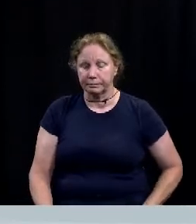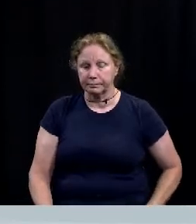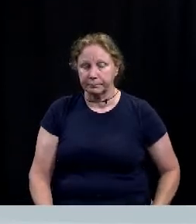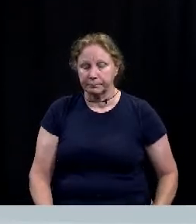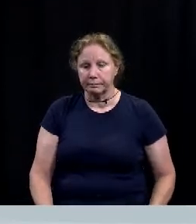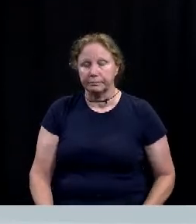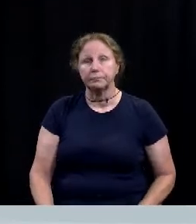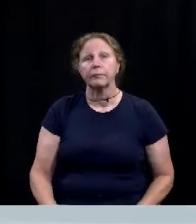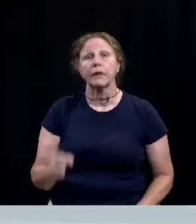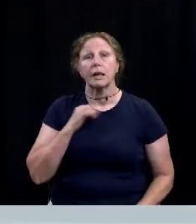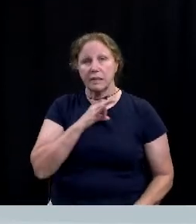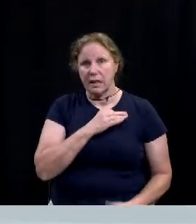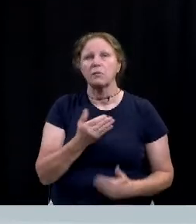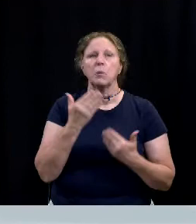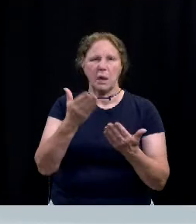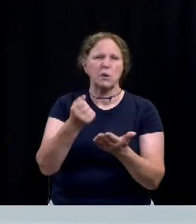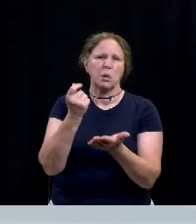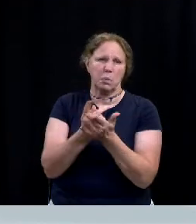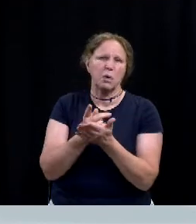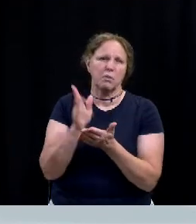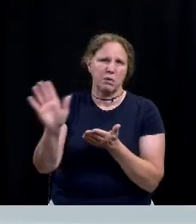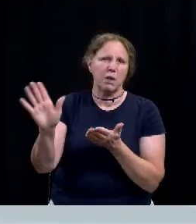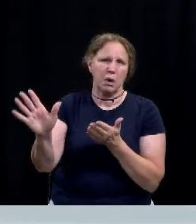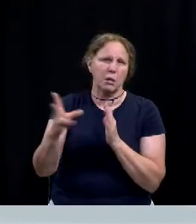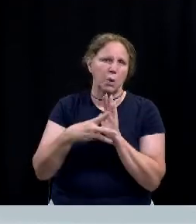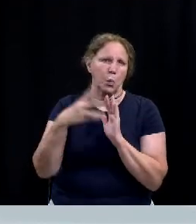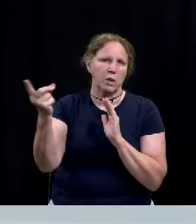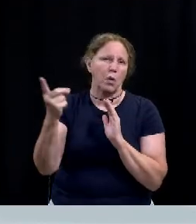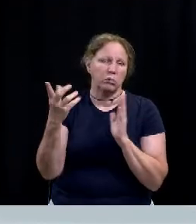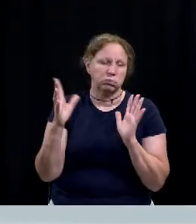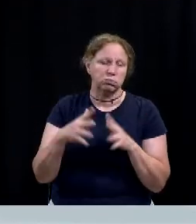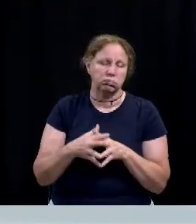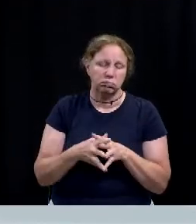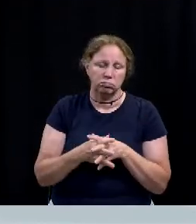Staff does recommend approval of the withdrawal request.